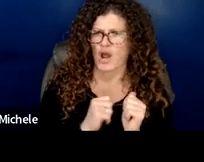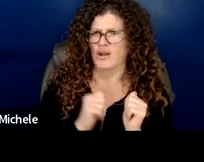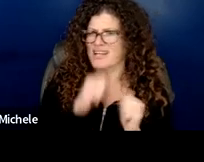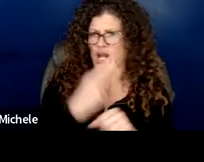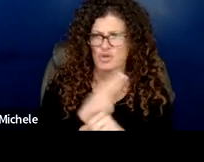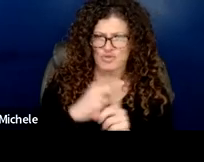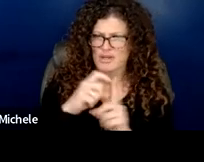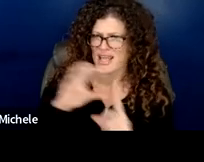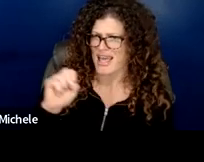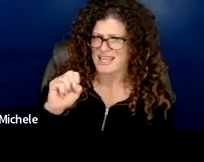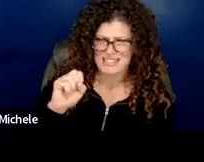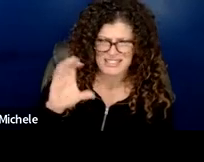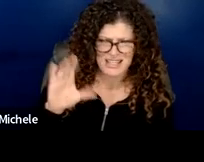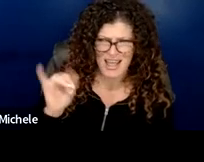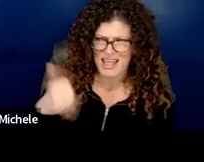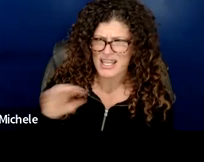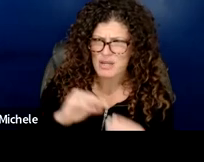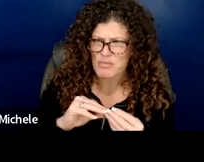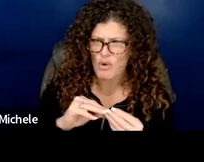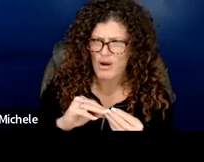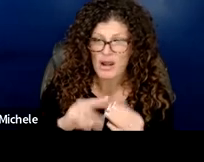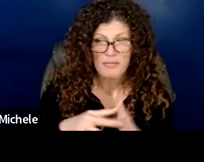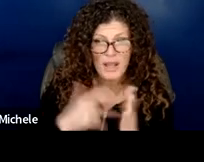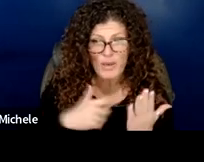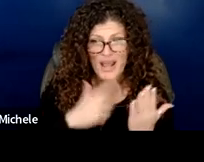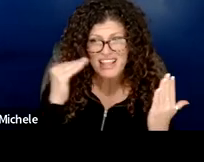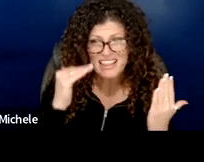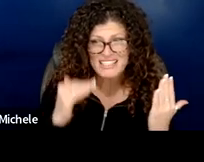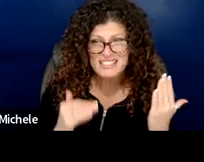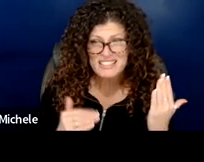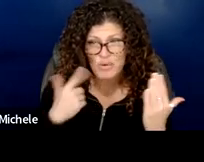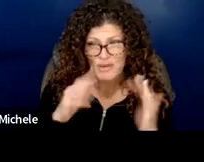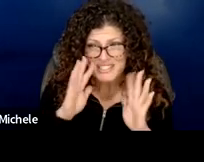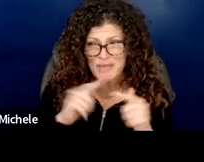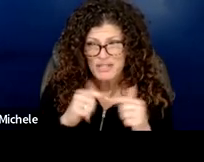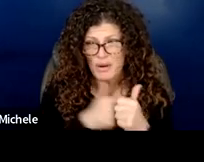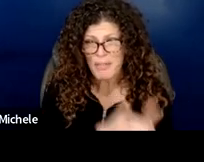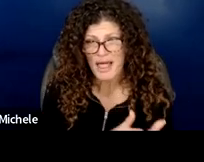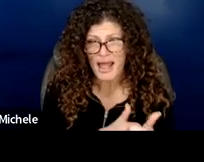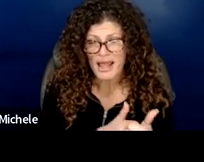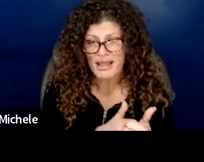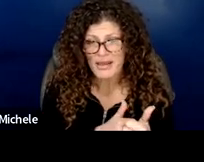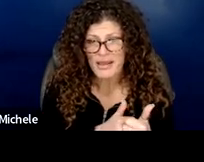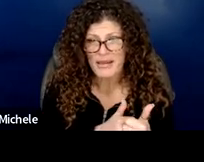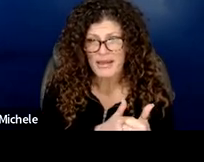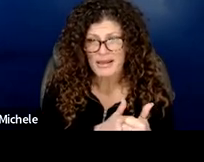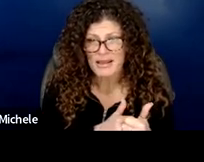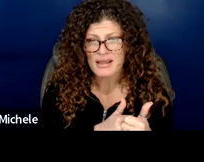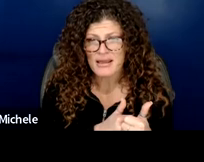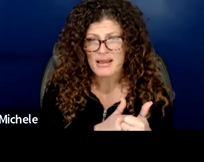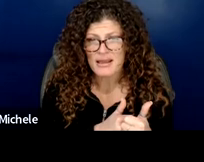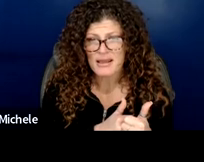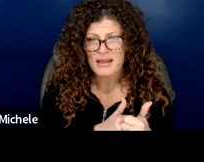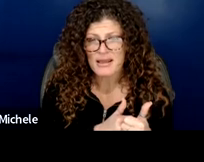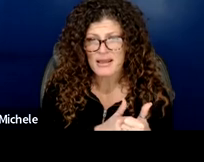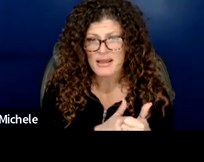plans in place so just like the garrity order we wouldn't have to list each of these things we're expecting them to comply with because there's an understanding of the way